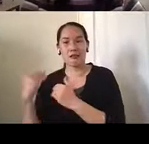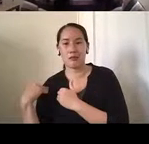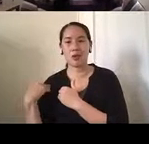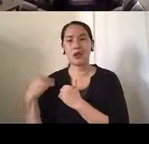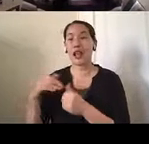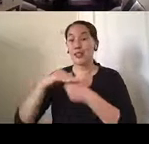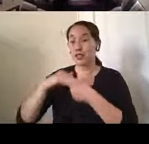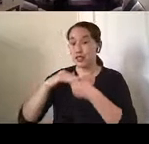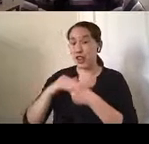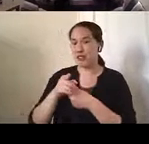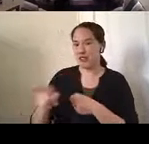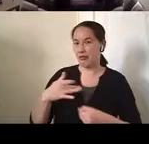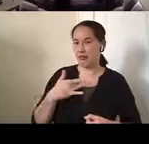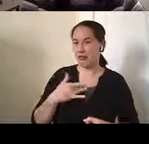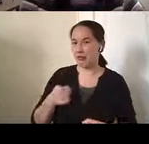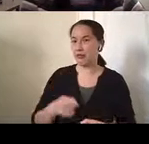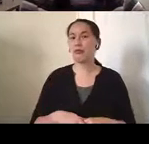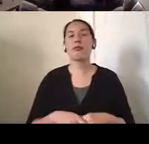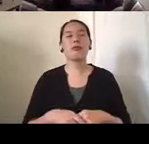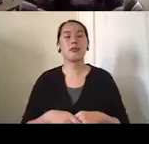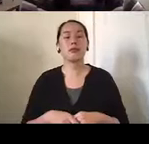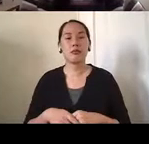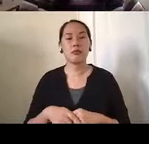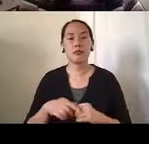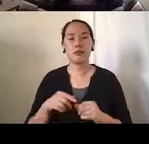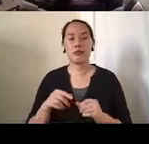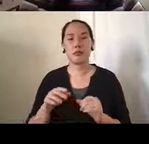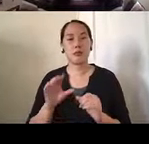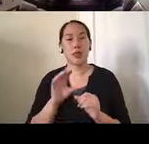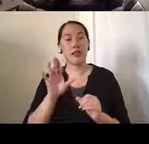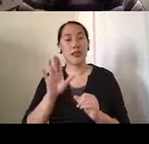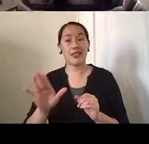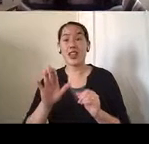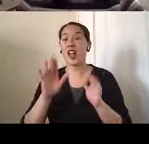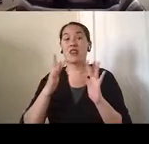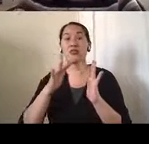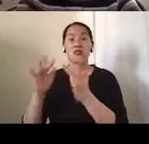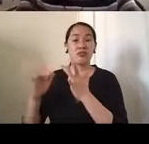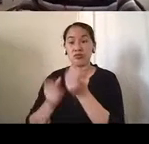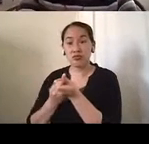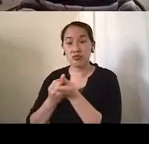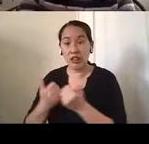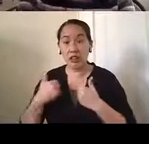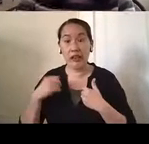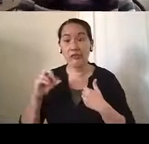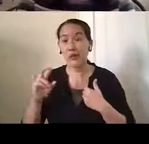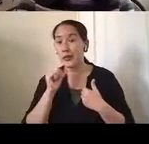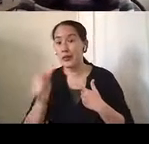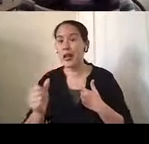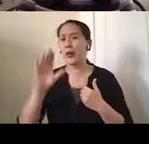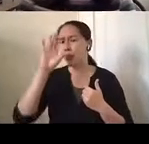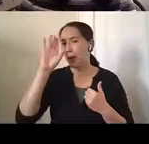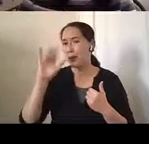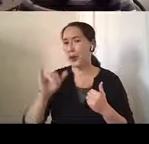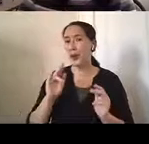by the caregivers and what their network of social support is like. You know we know that a caregiver with a higher level of